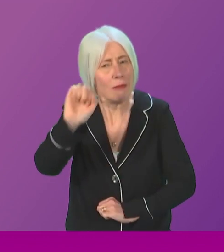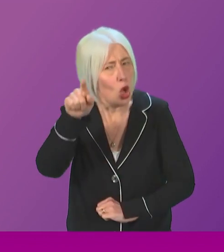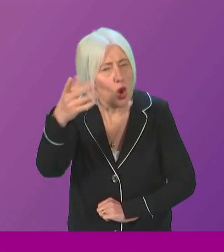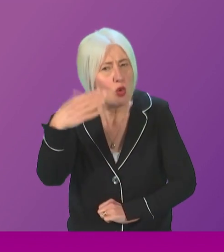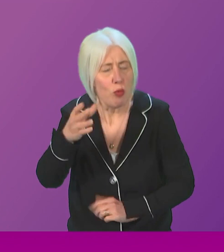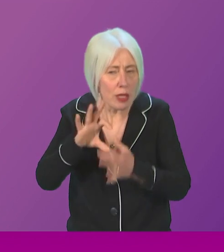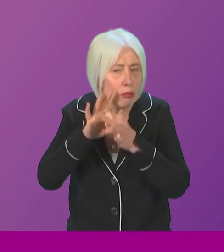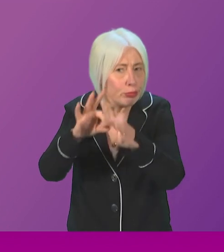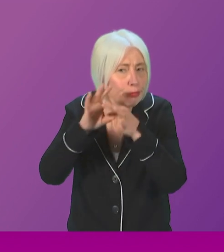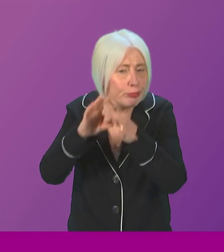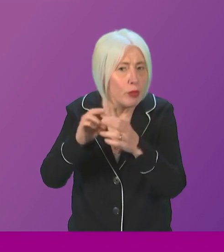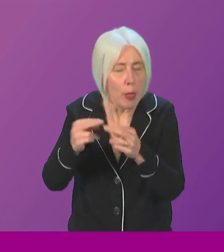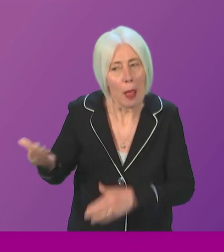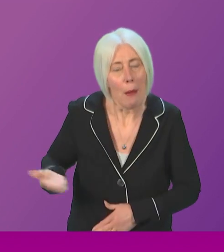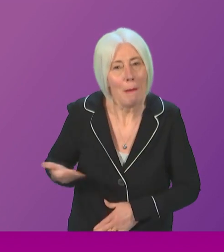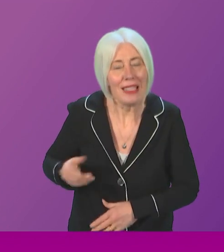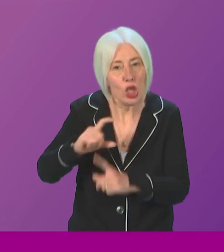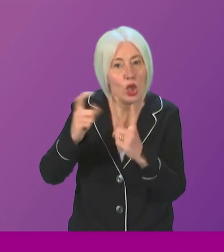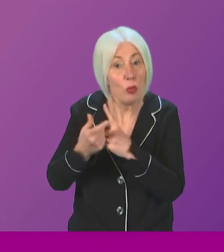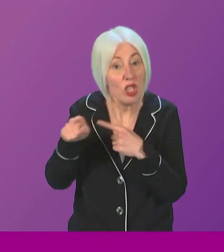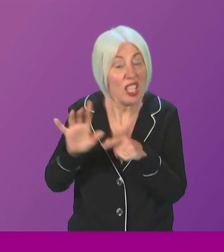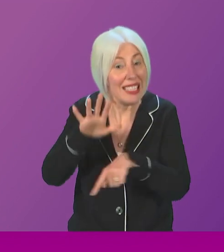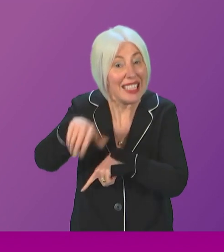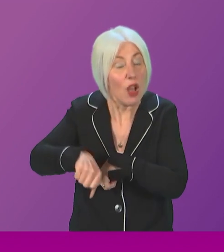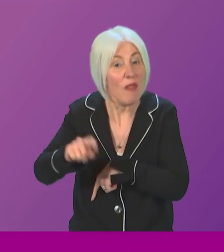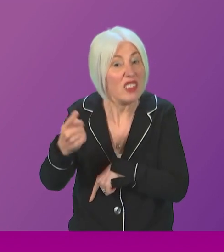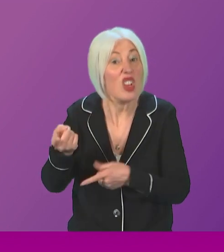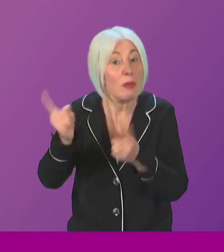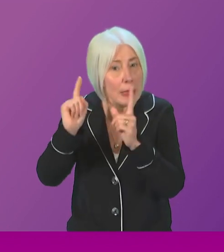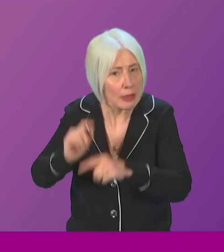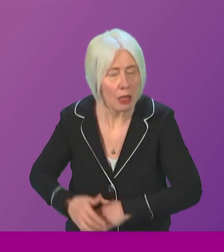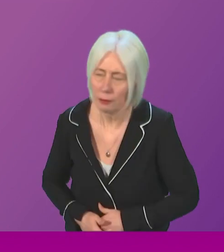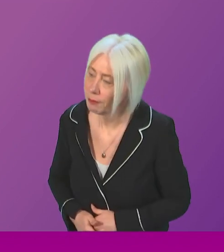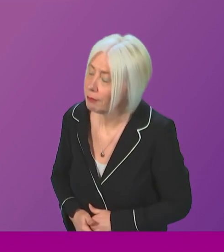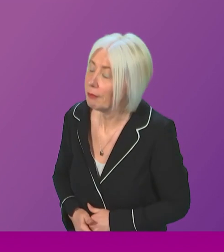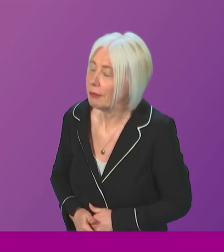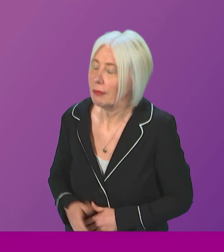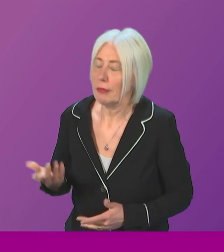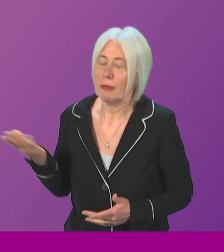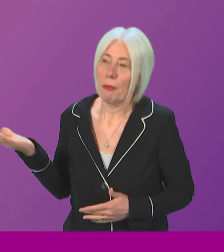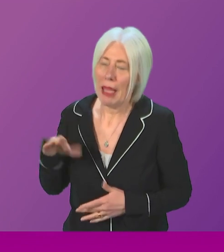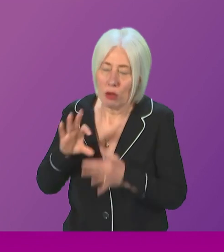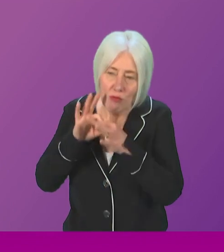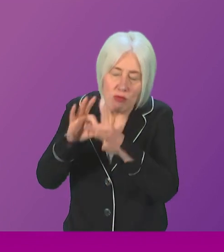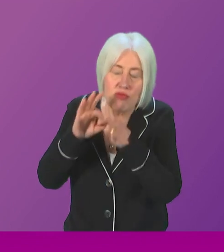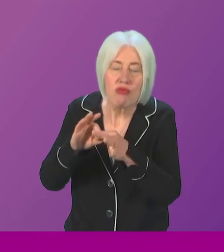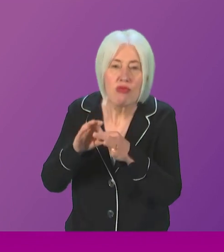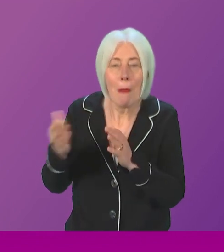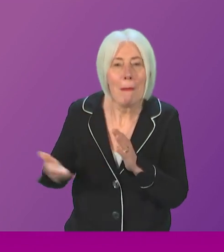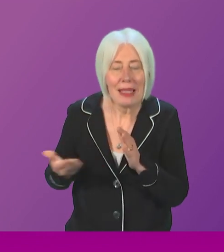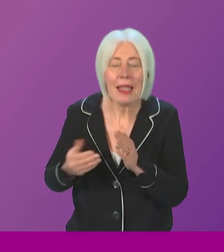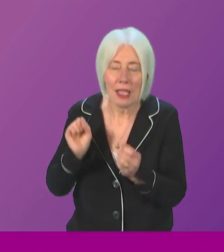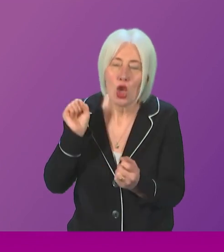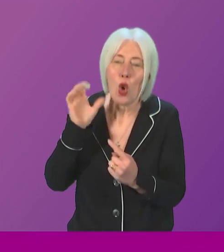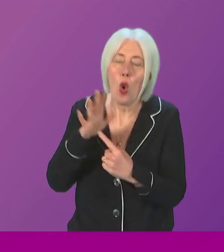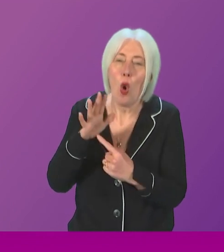business community since taking office? First Minister. Resetting the relationship with business is a core priority for this government. On Tuesday, I